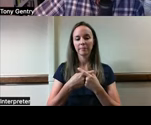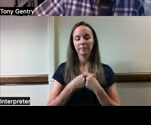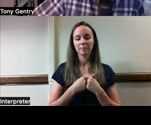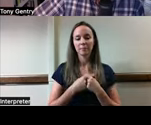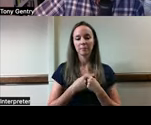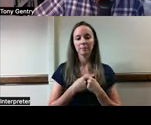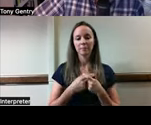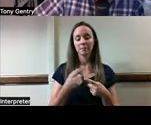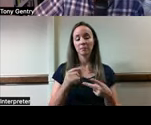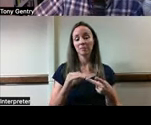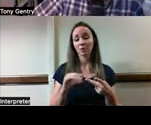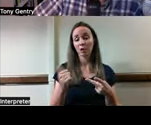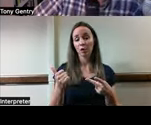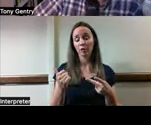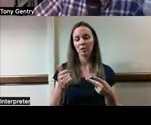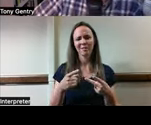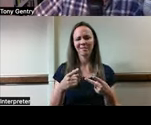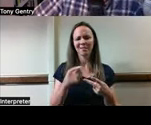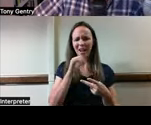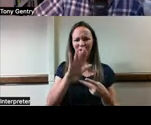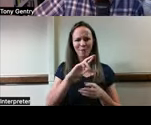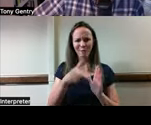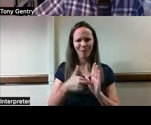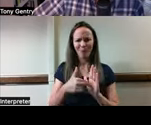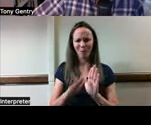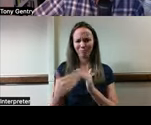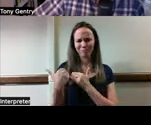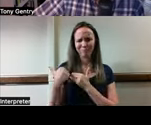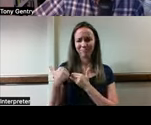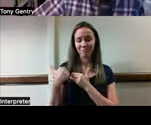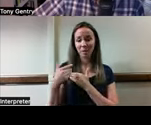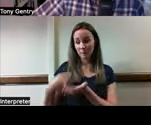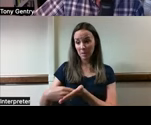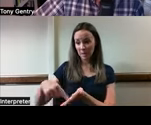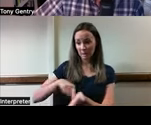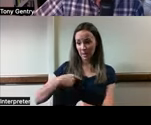Danette Caslow is saying this is outside your scope accepting money from a client.